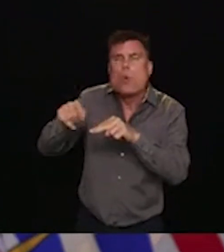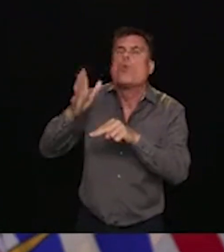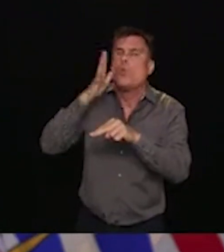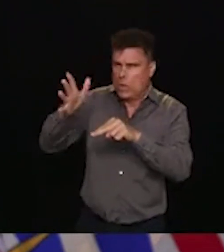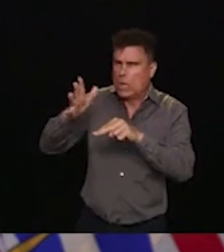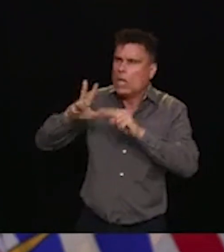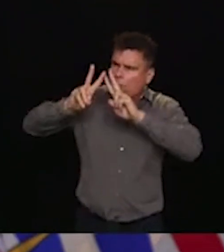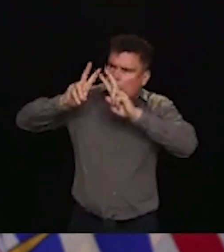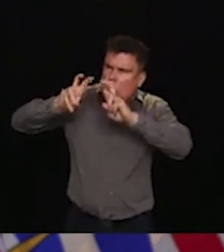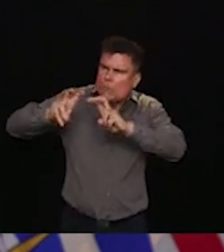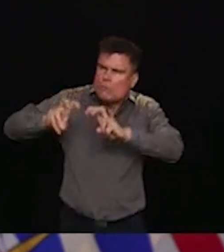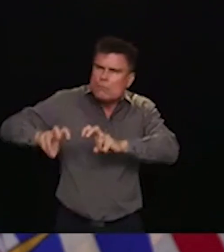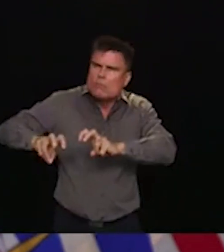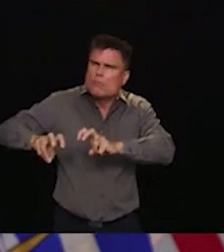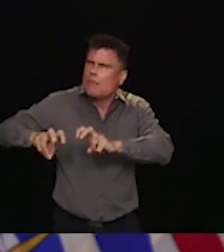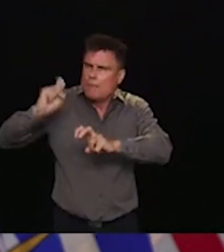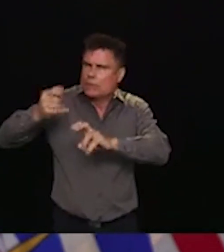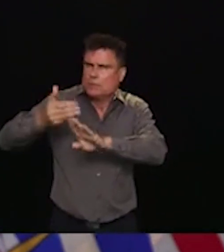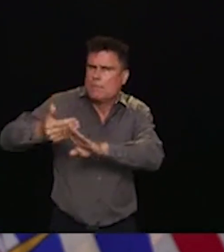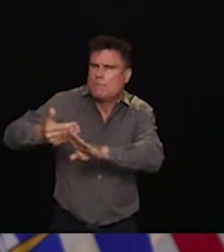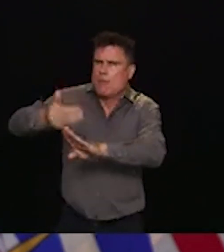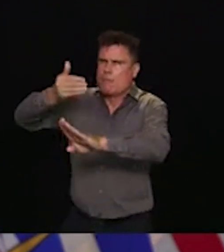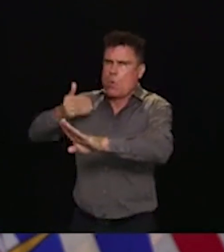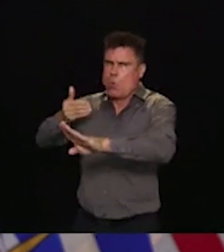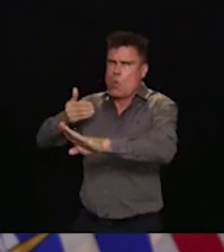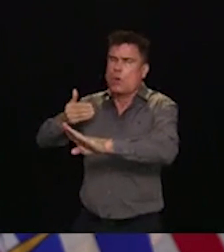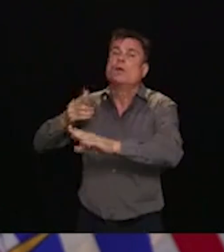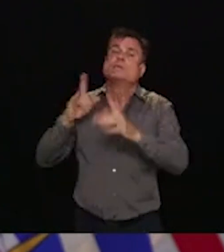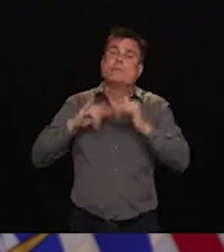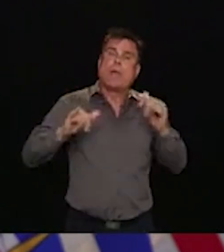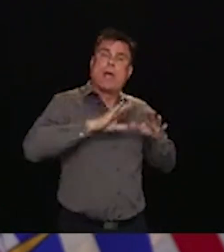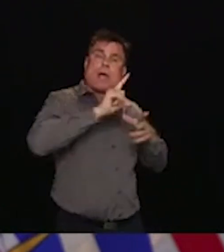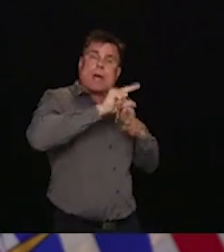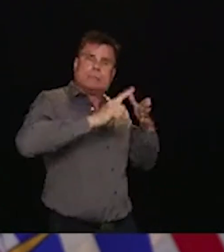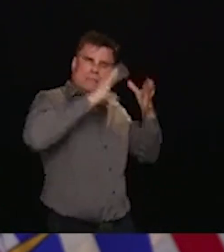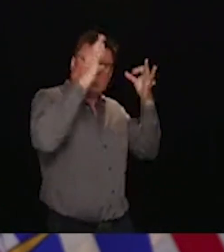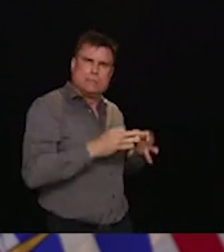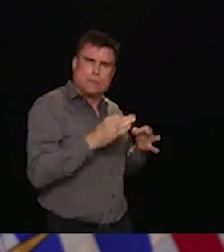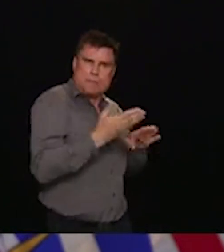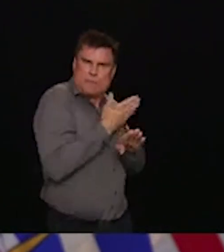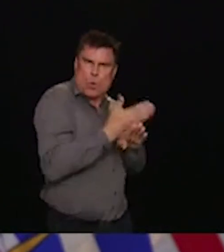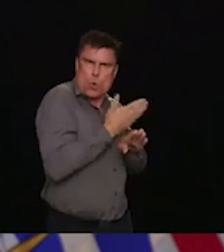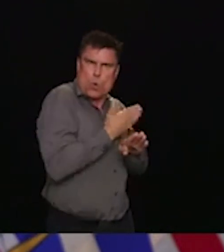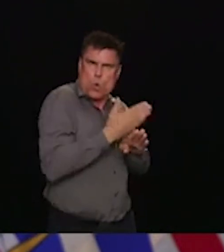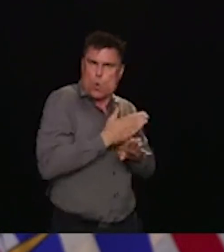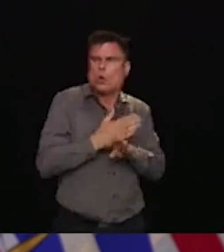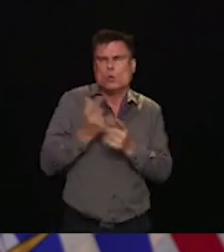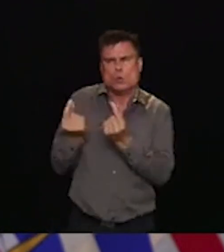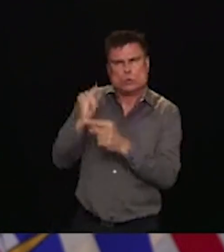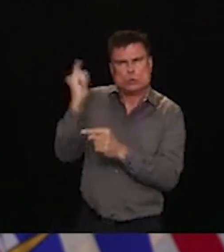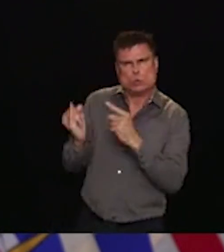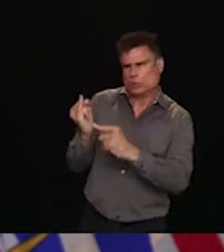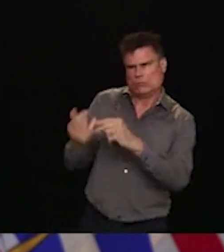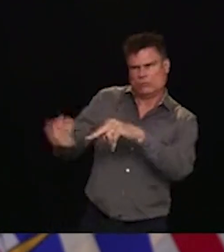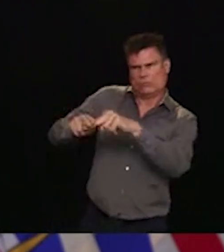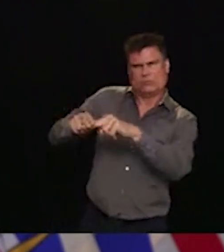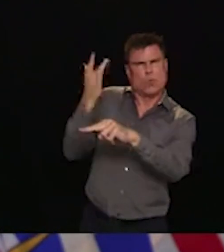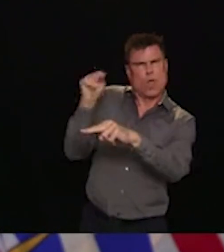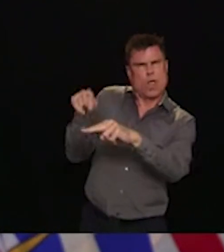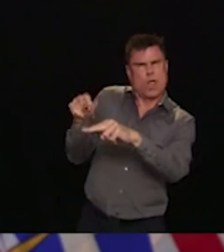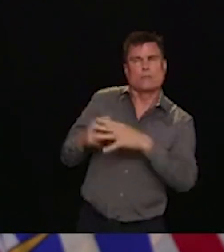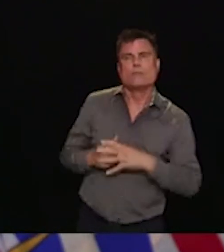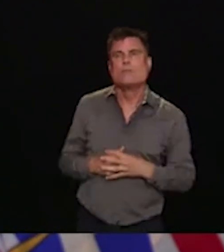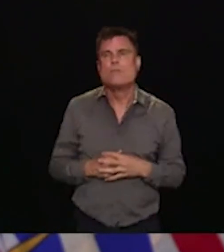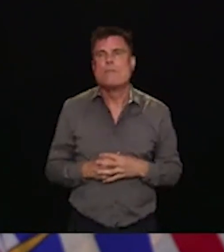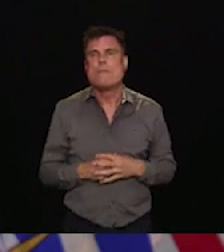addition to action on items like referral fees and broker commissions, as described by my colleague, these amendments to the Strata Property Act will give